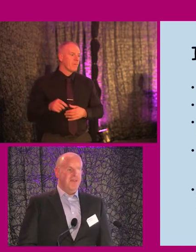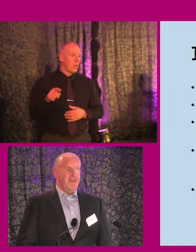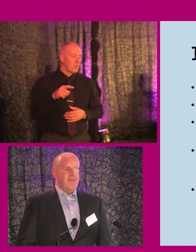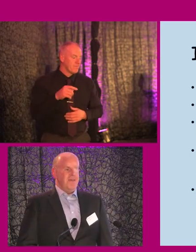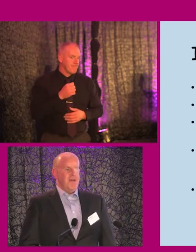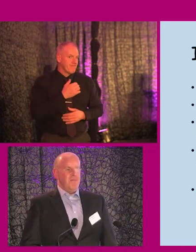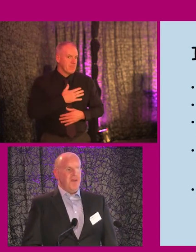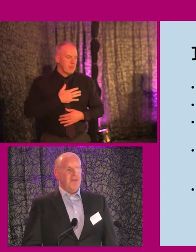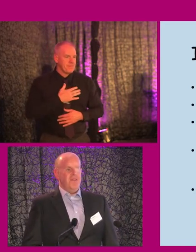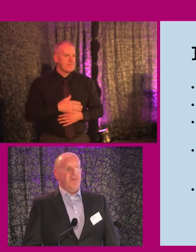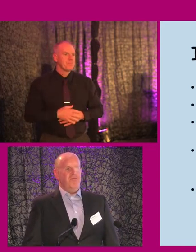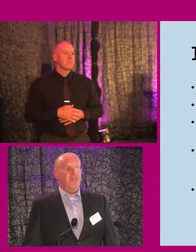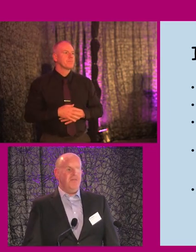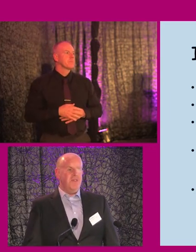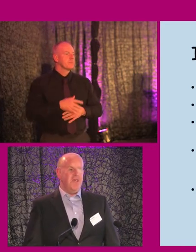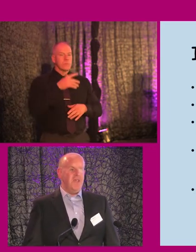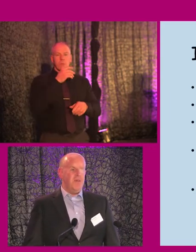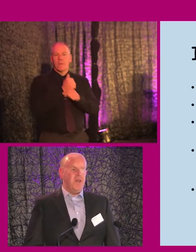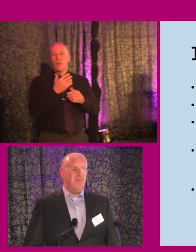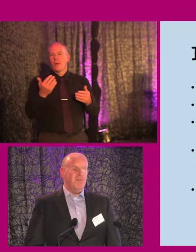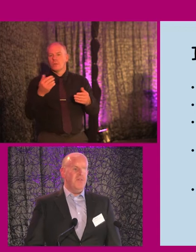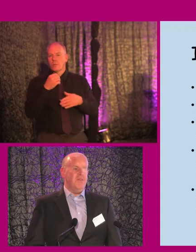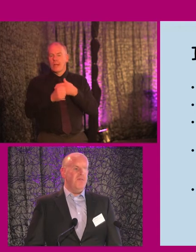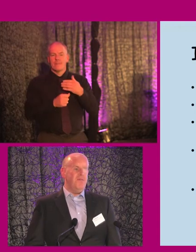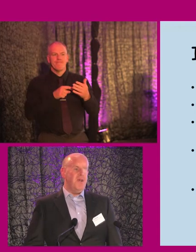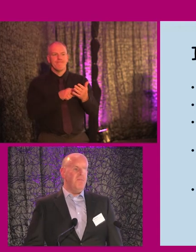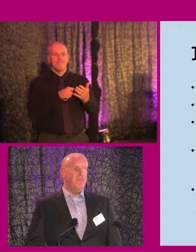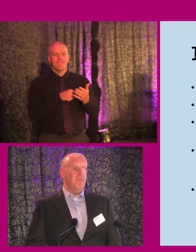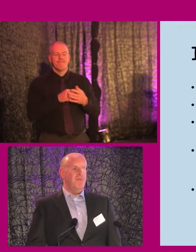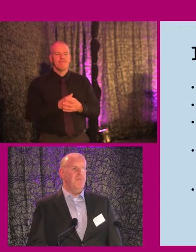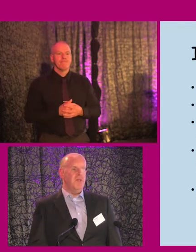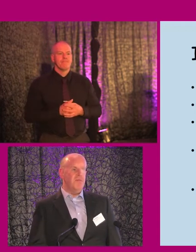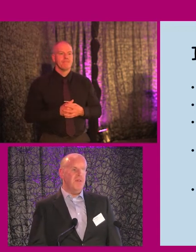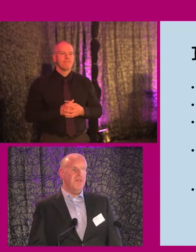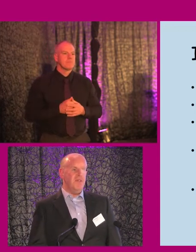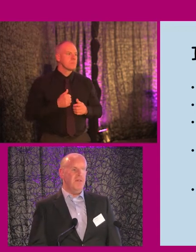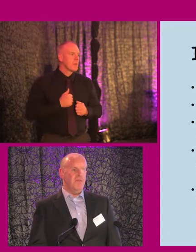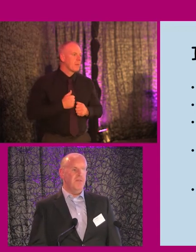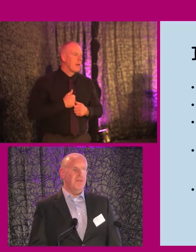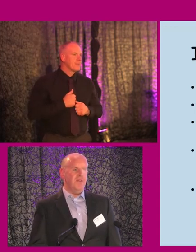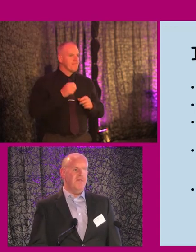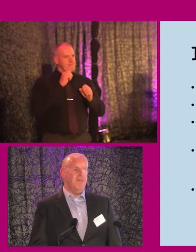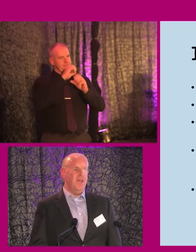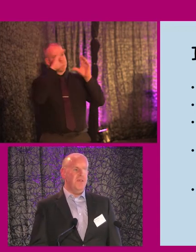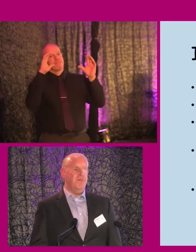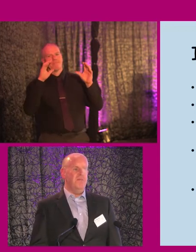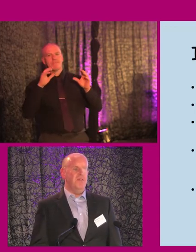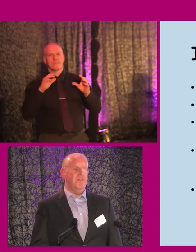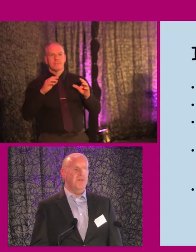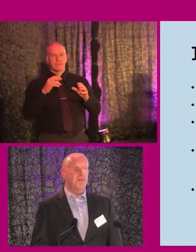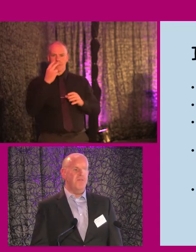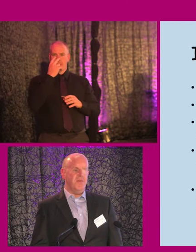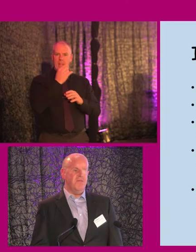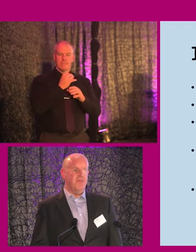will. So I'm going to have a quick chat with you today about kind of my kind of take on the world of navigating as a blind